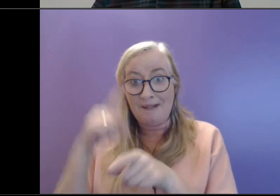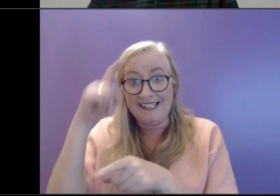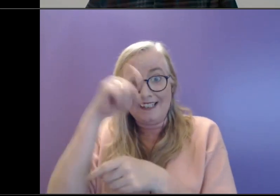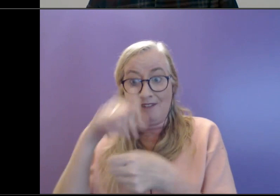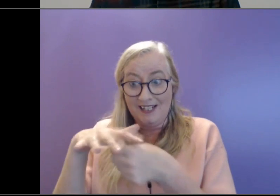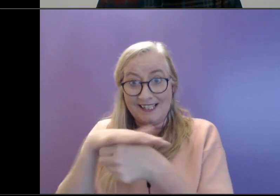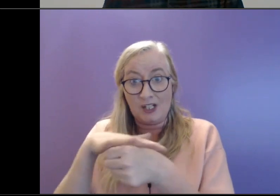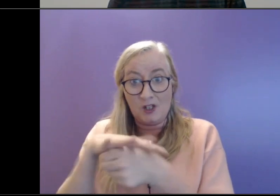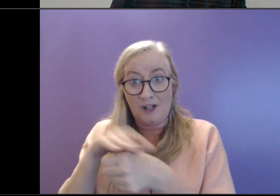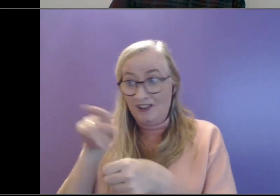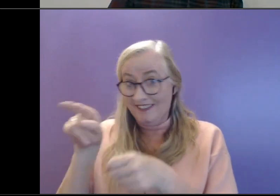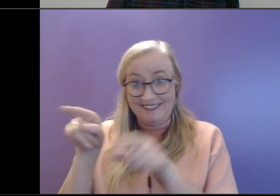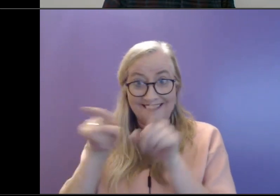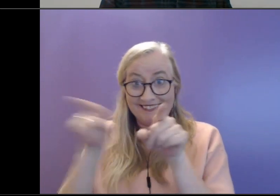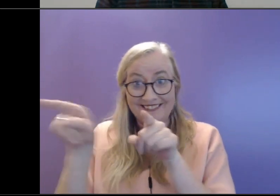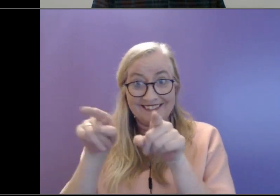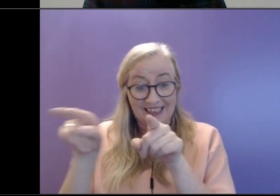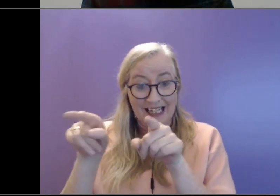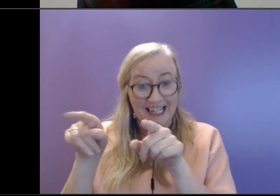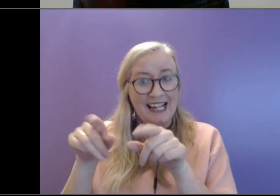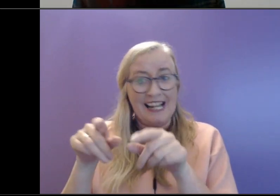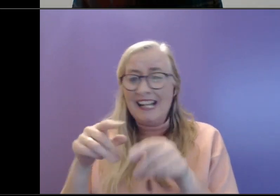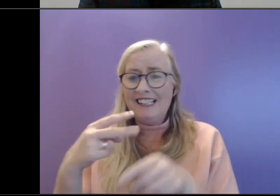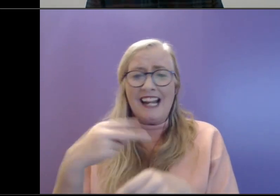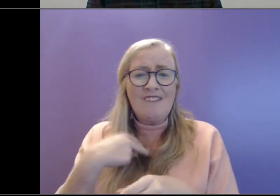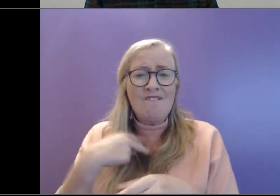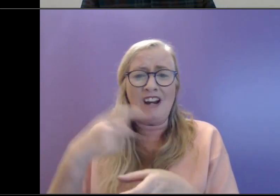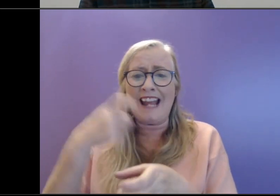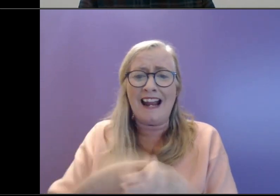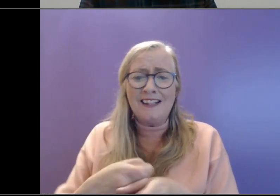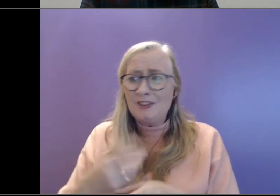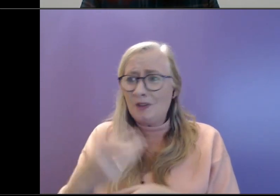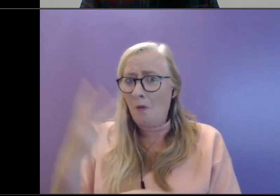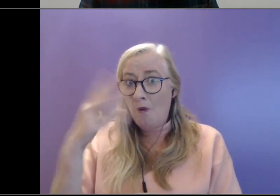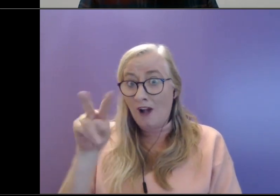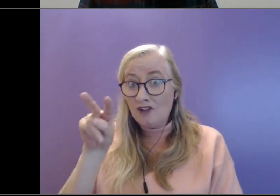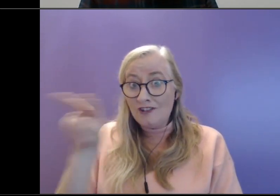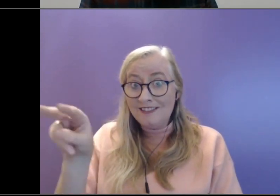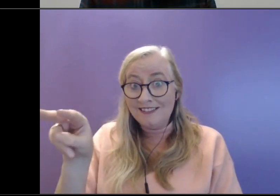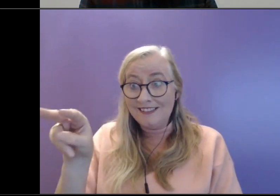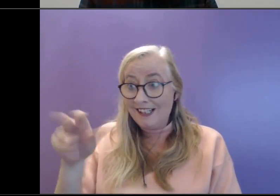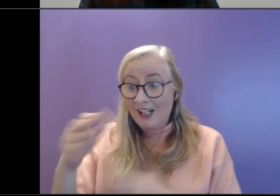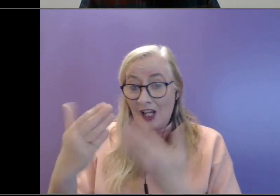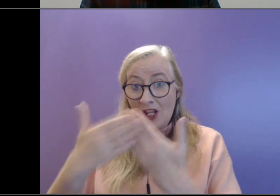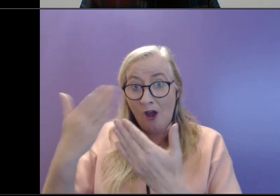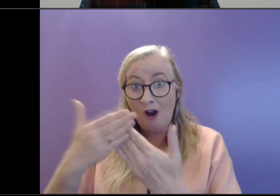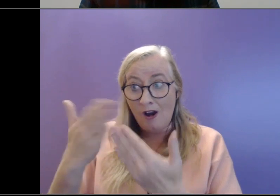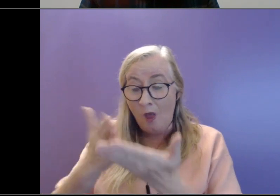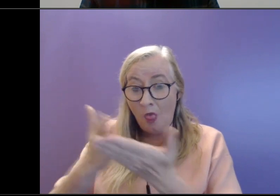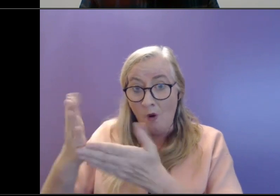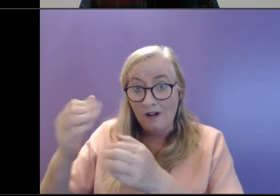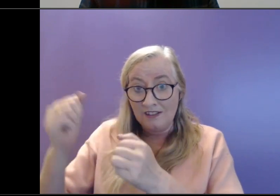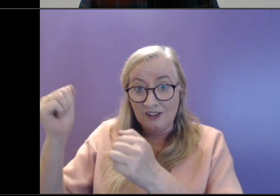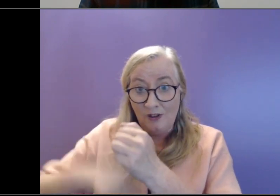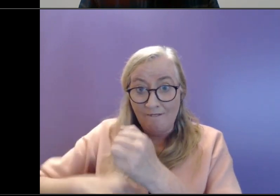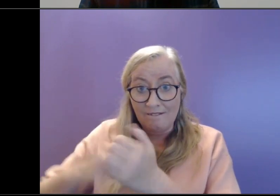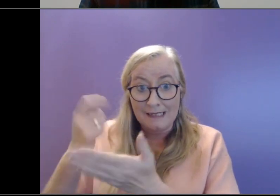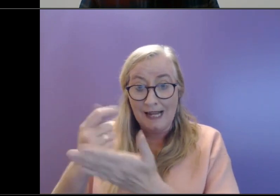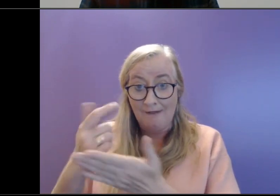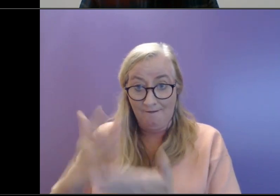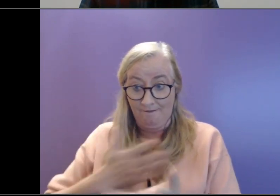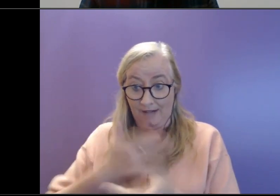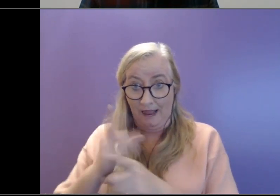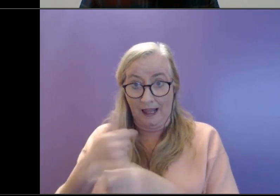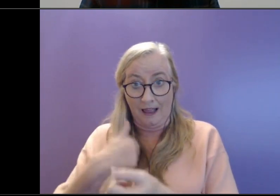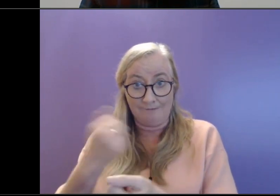And how it's very hard to watch your child go through something very tough and feel like your hands are tied and that